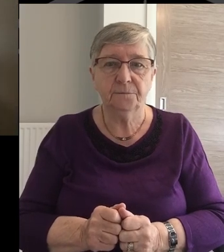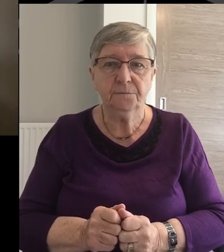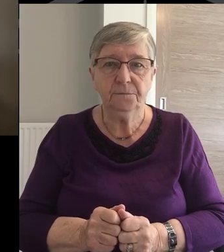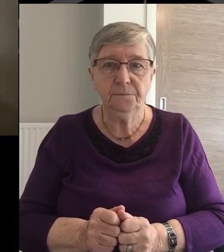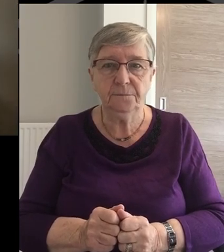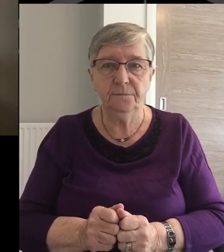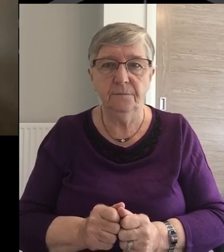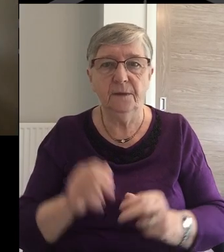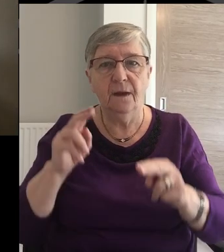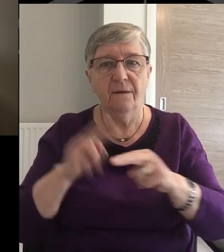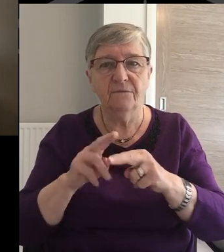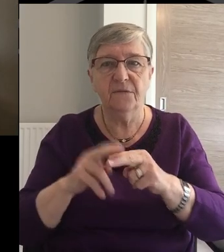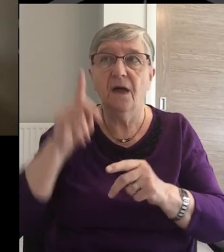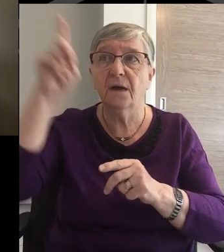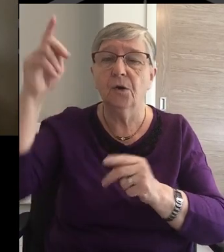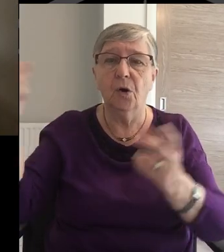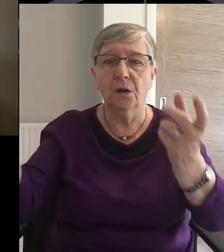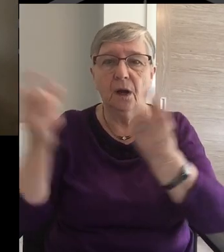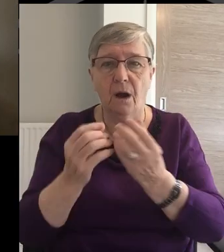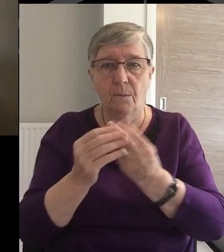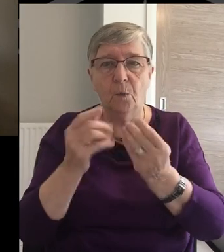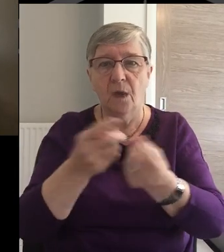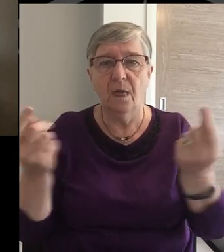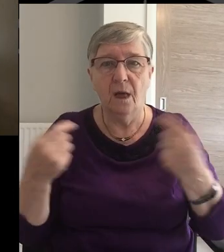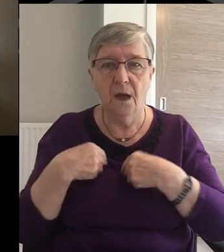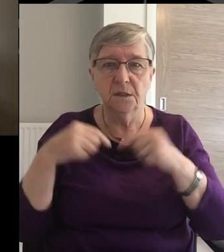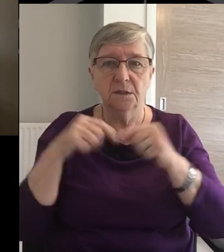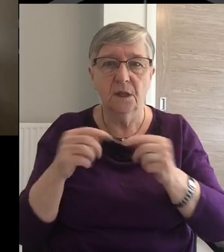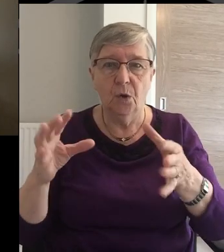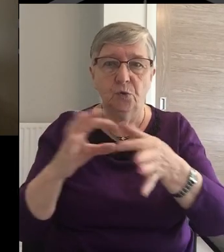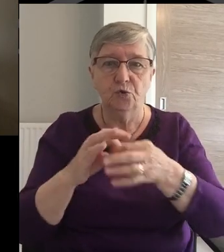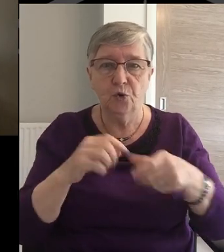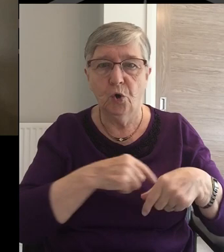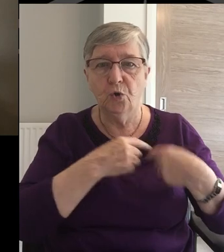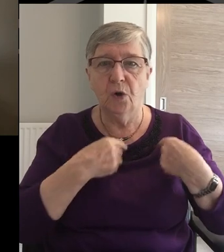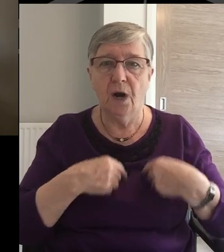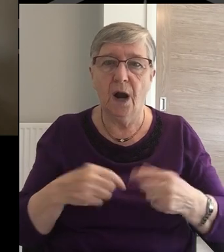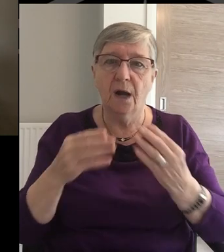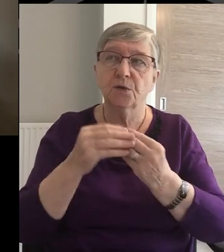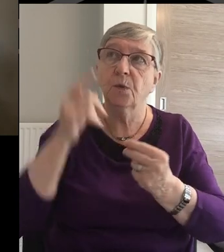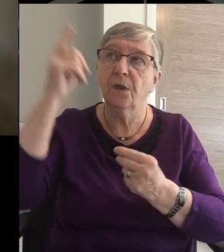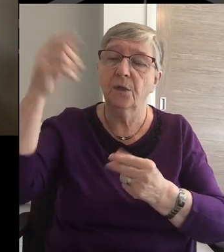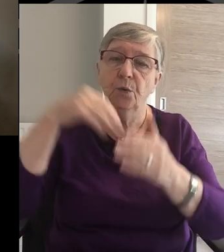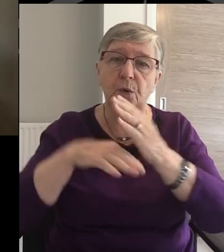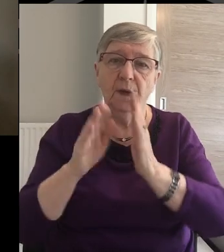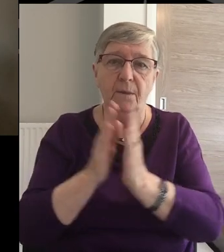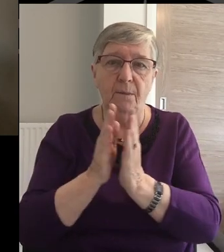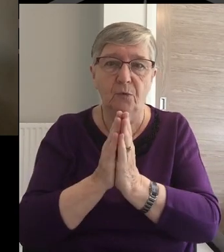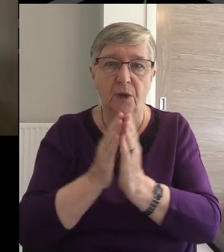Father God, come among us now And join our hearts together with You In our prayers for others